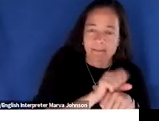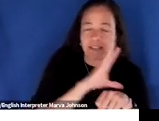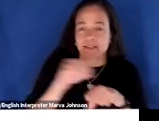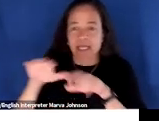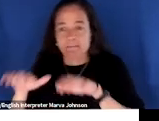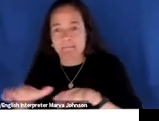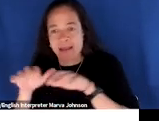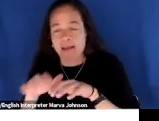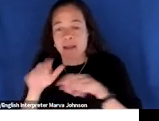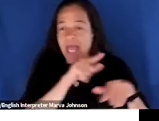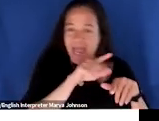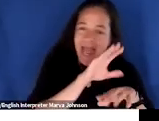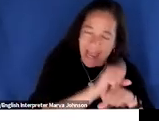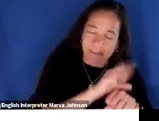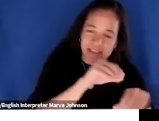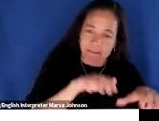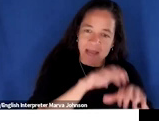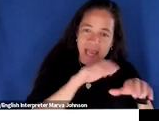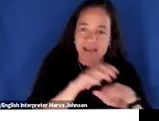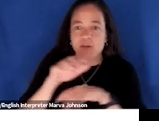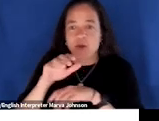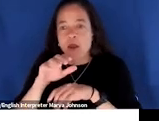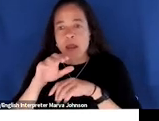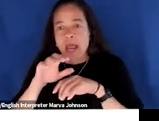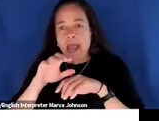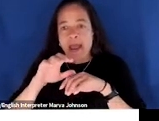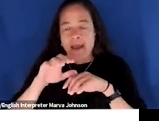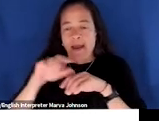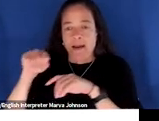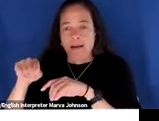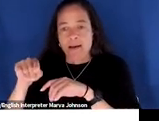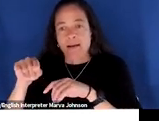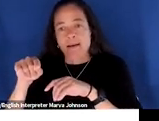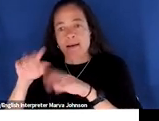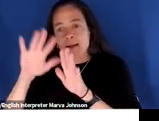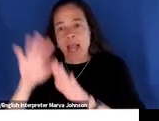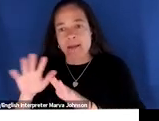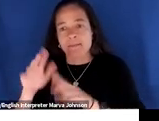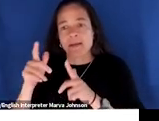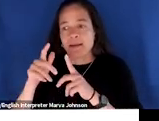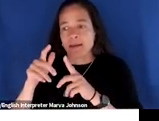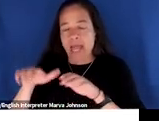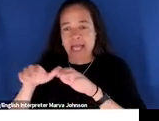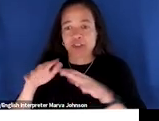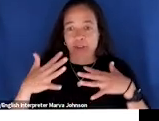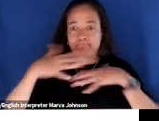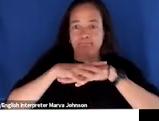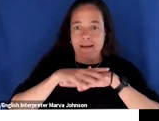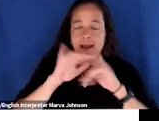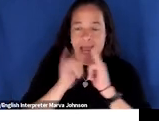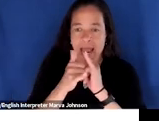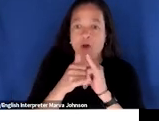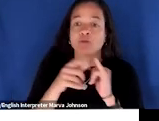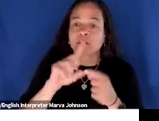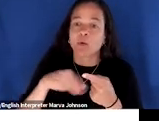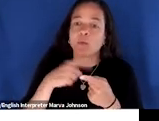with climate action so um anytime you need uh some research on this stuff you can come to me and i'll